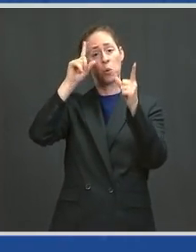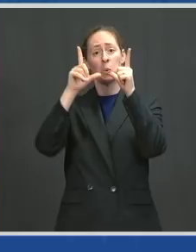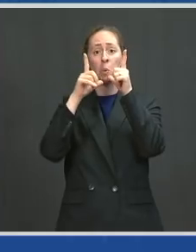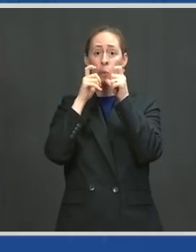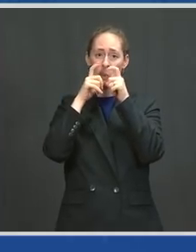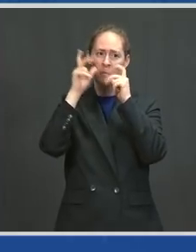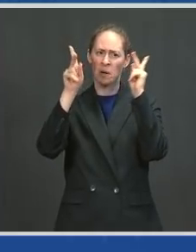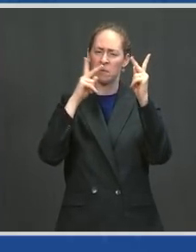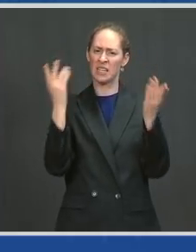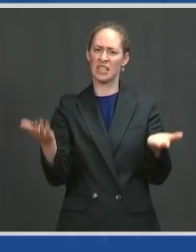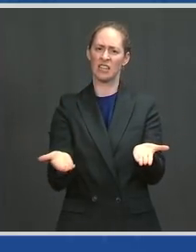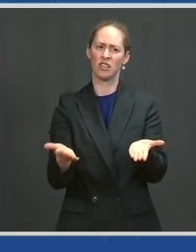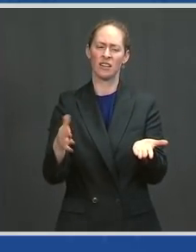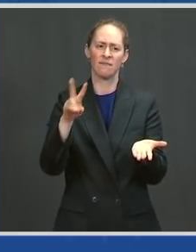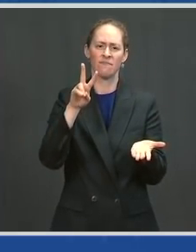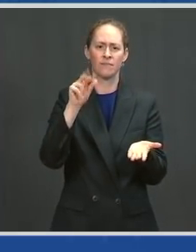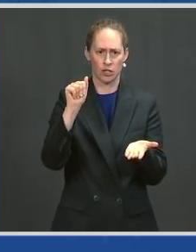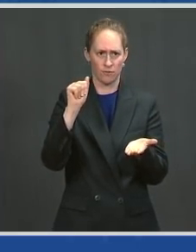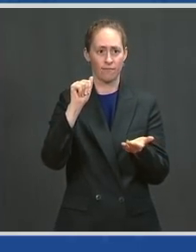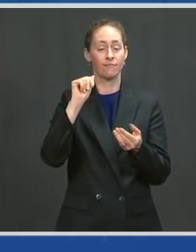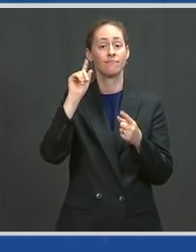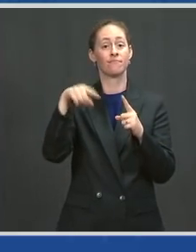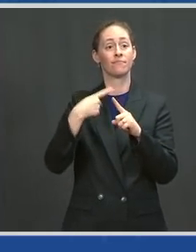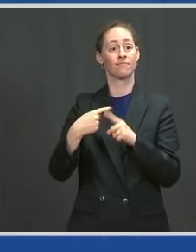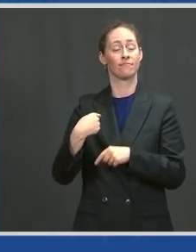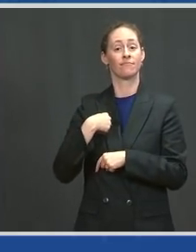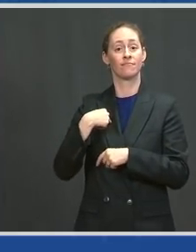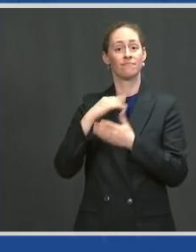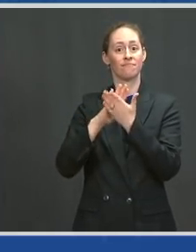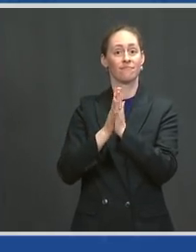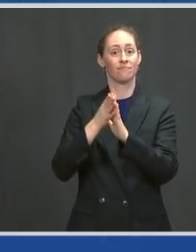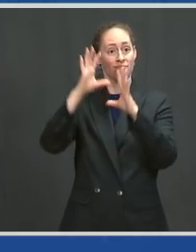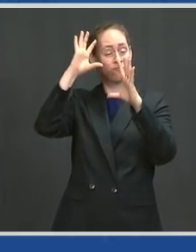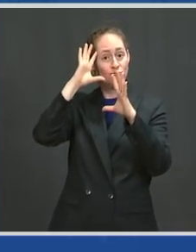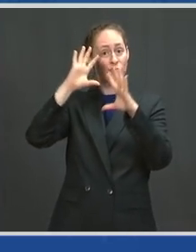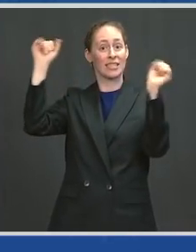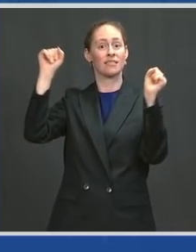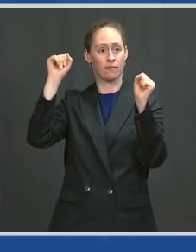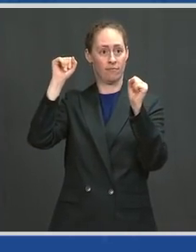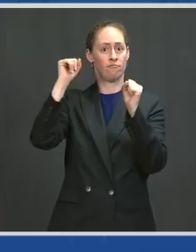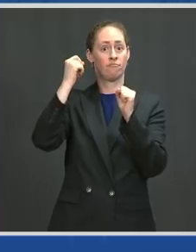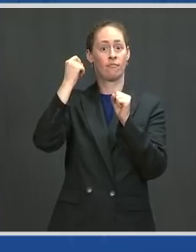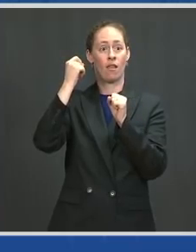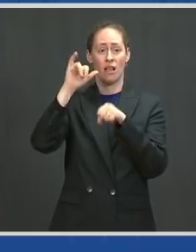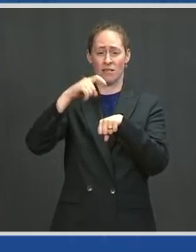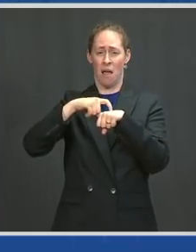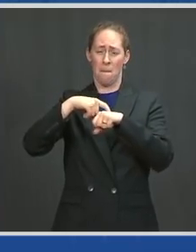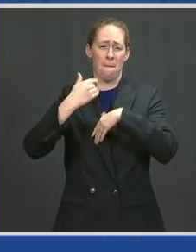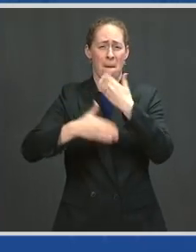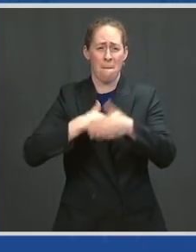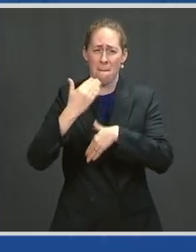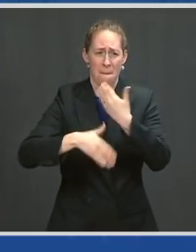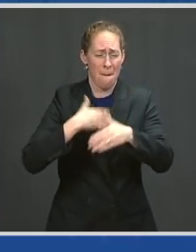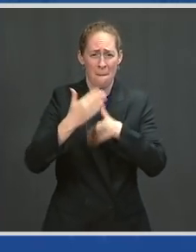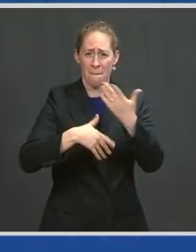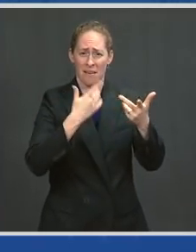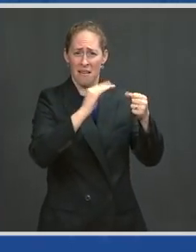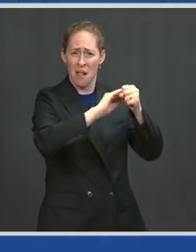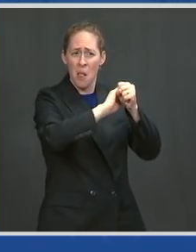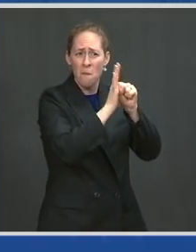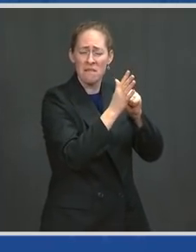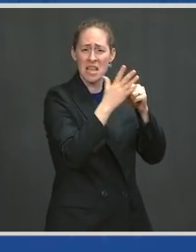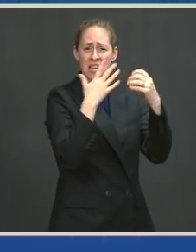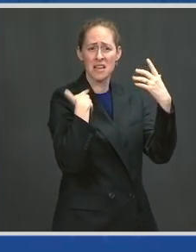took office, we're further along in this fight than anyone thought possible. Let's remember where we were 129 days ago.